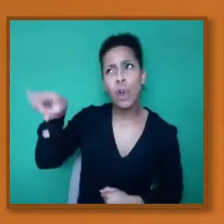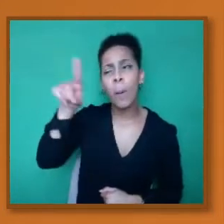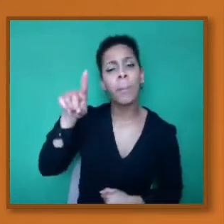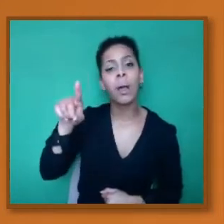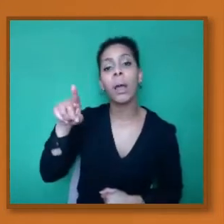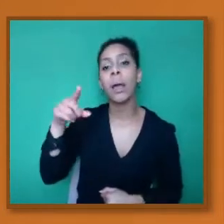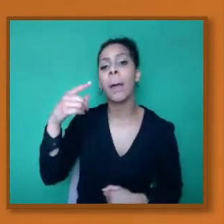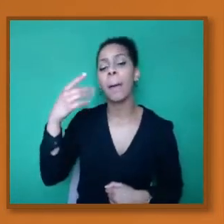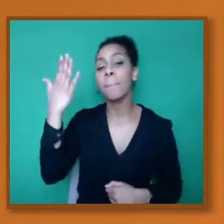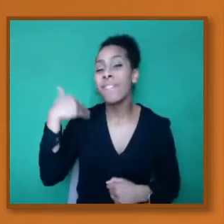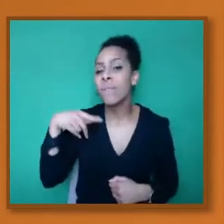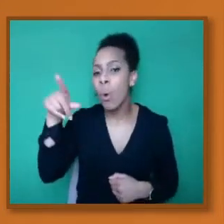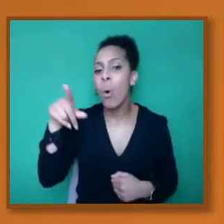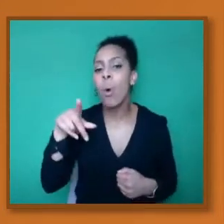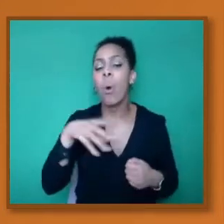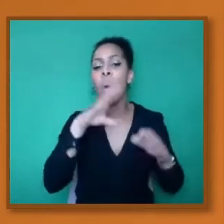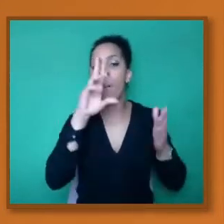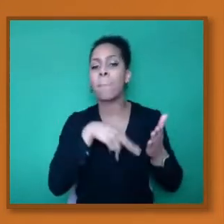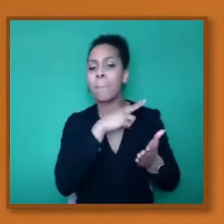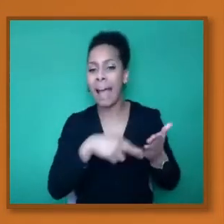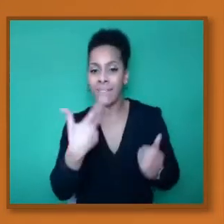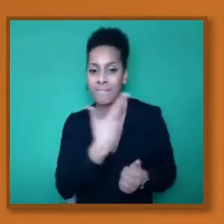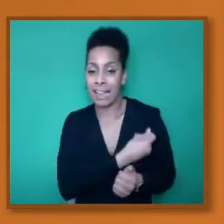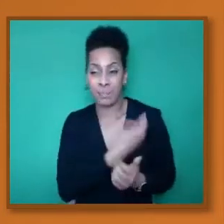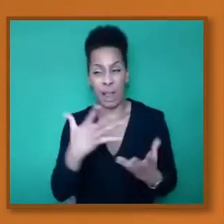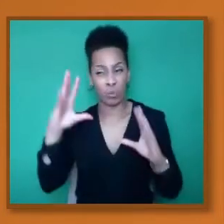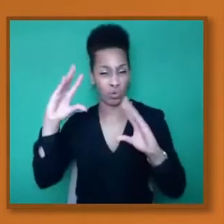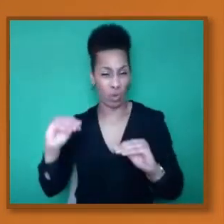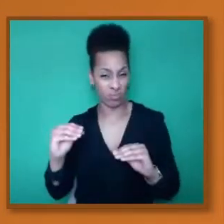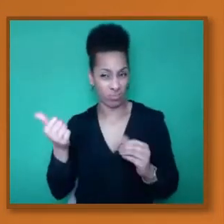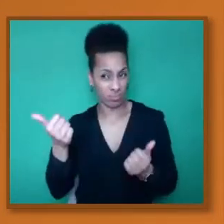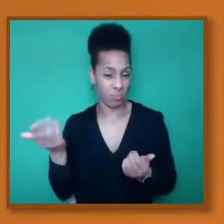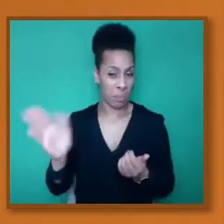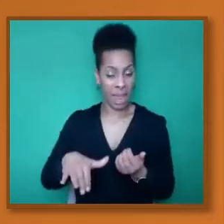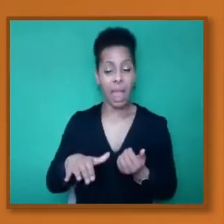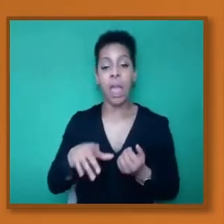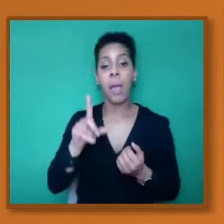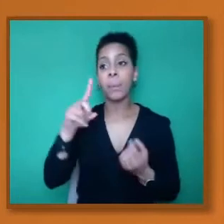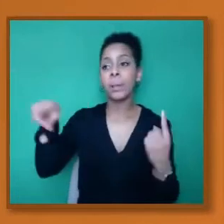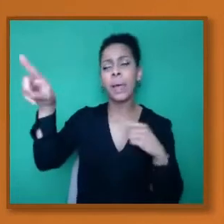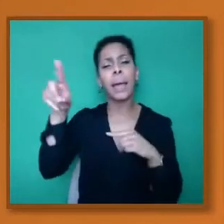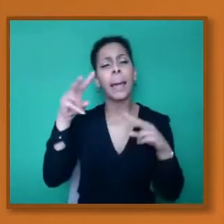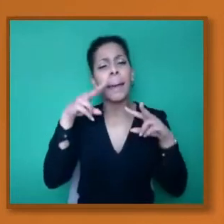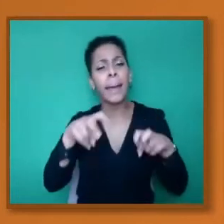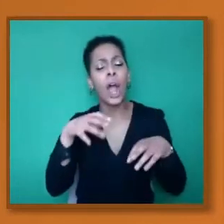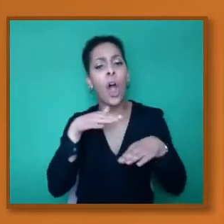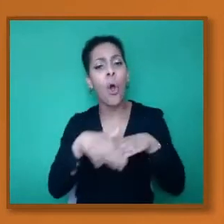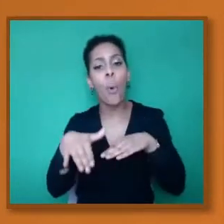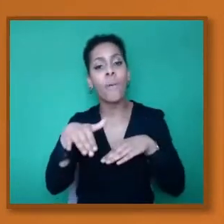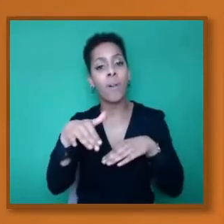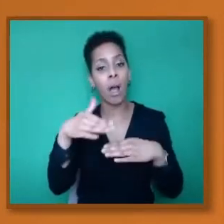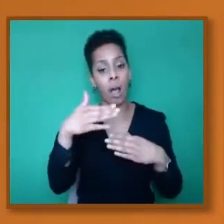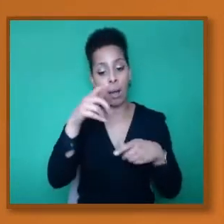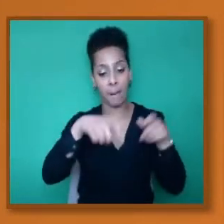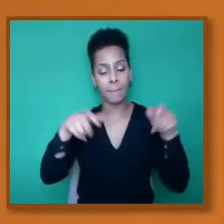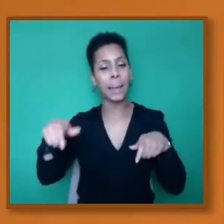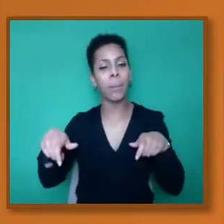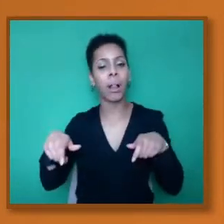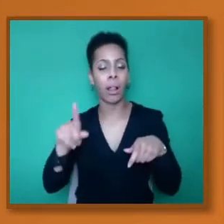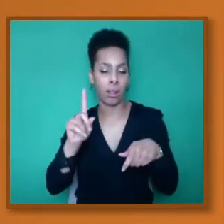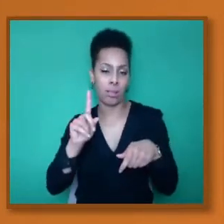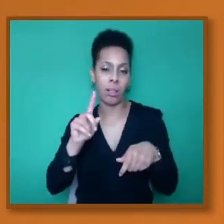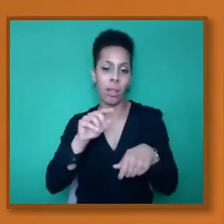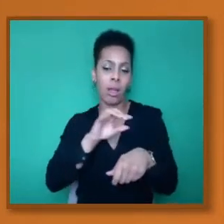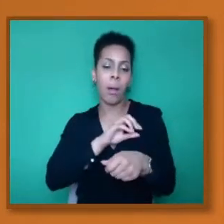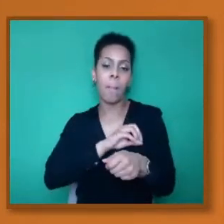the figures are that the level of blood clotting that's seen in the general population is very much the